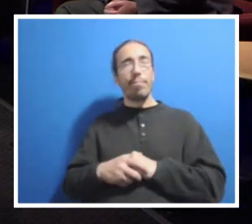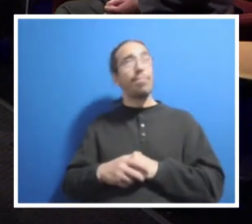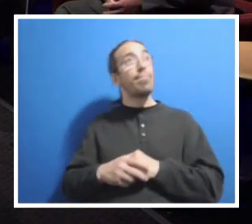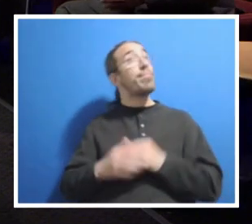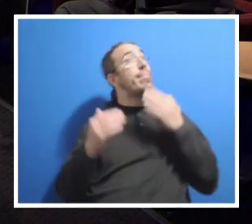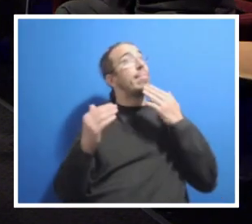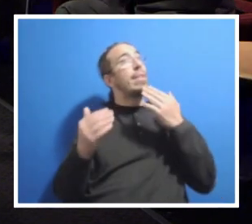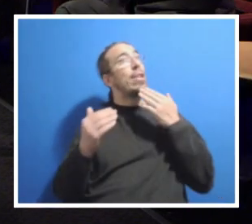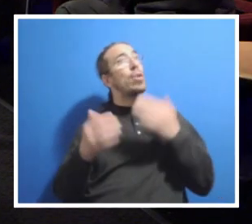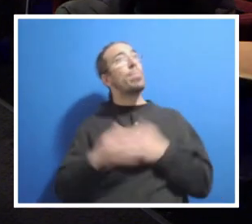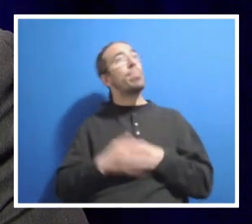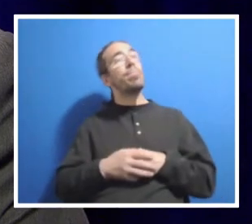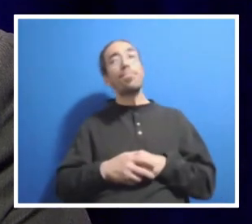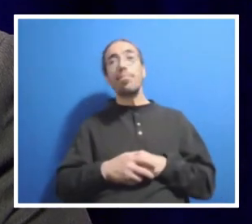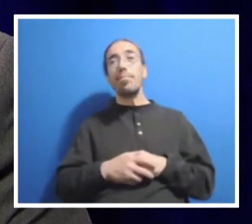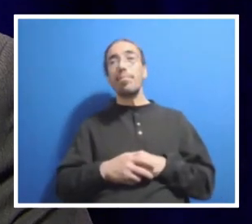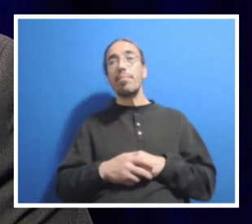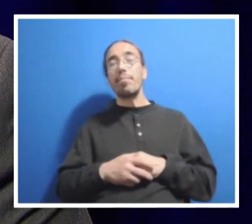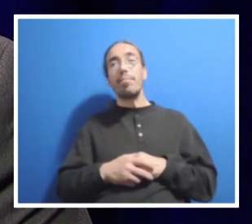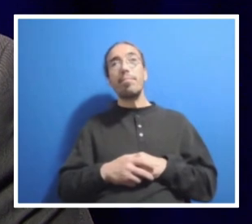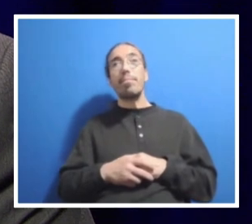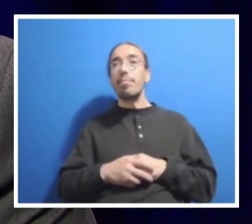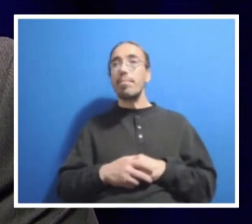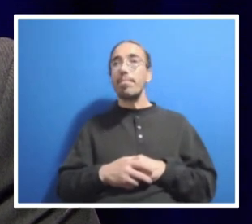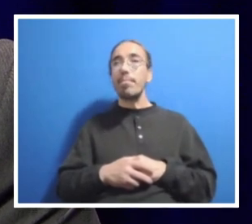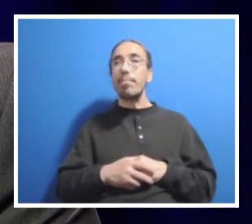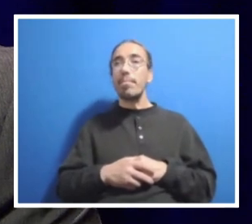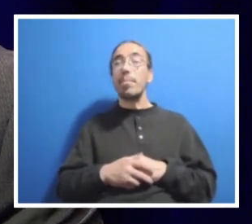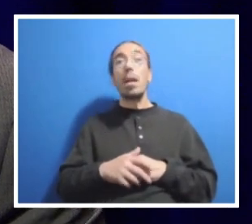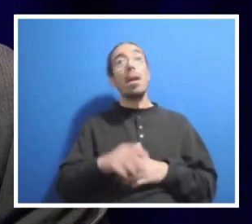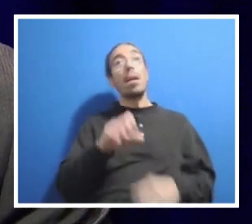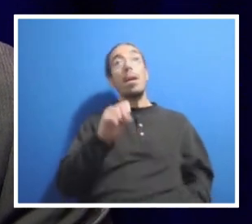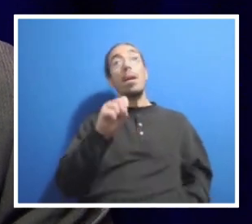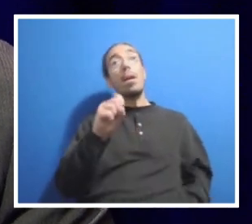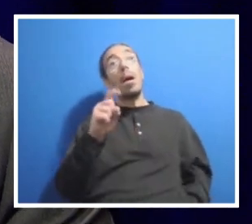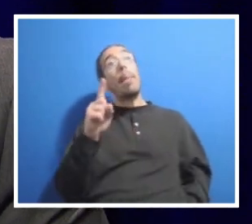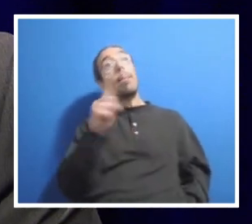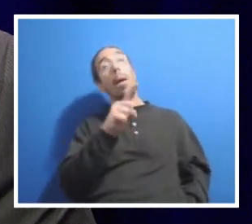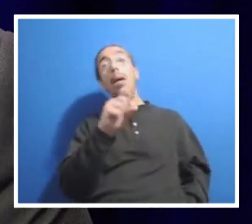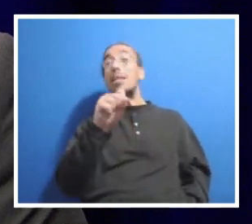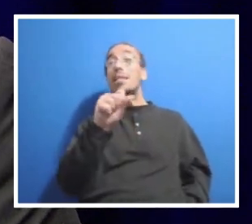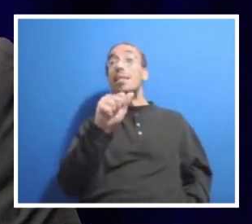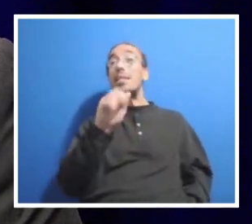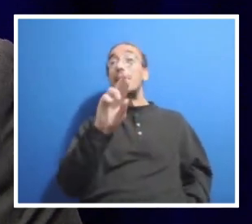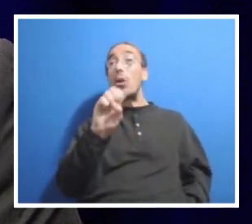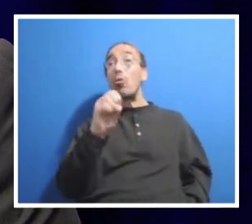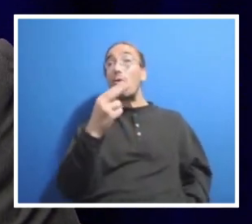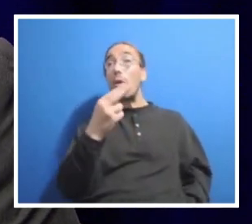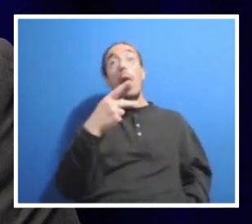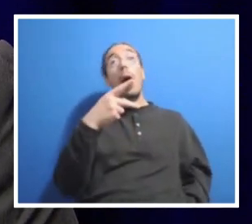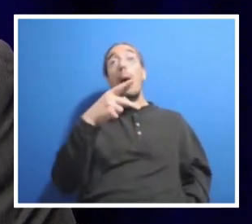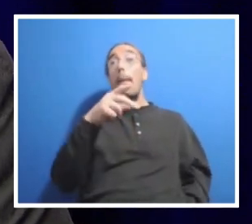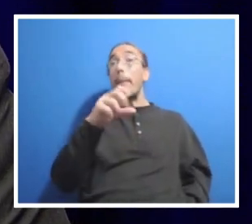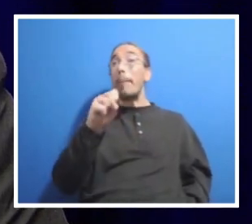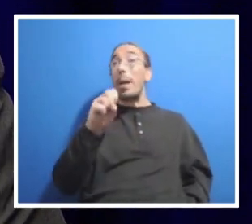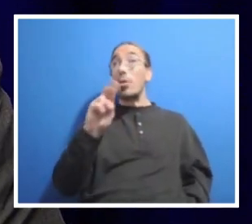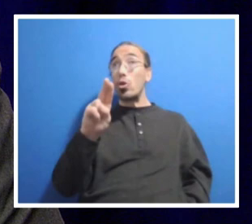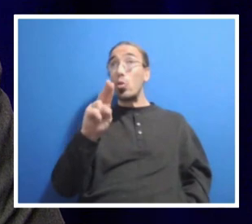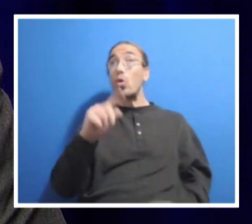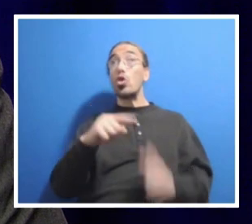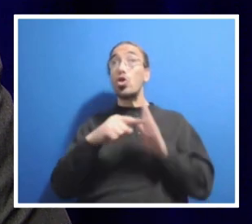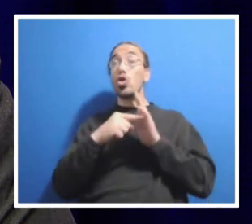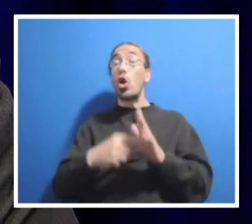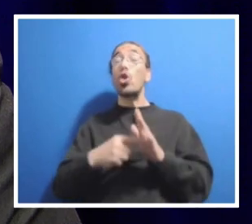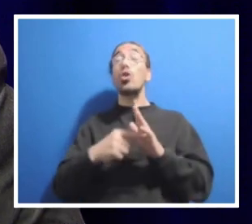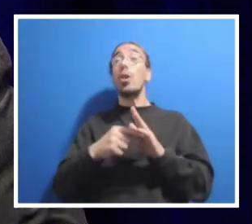I would like another question for Sarah. And this person would like to note, did Penn State initiate the commercial partnership